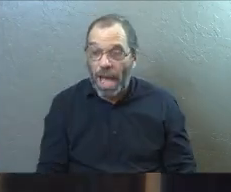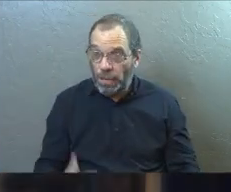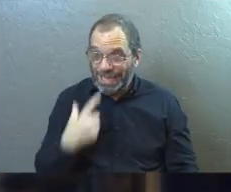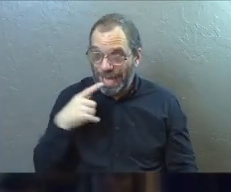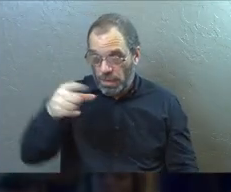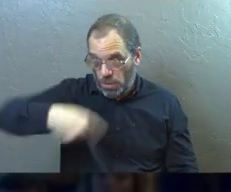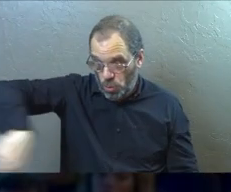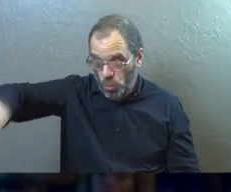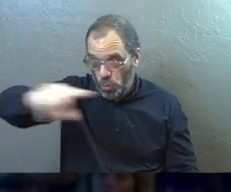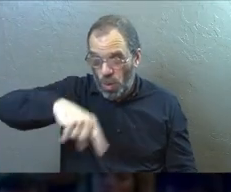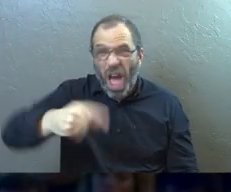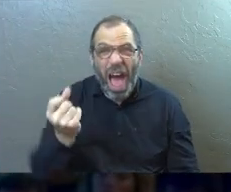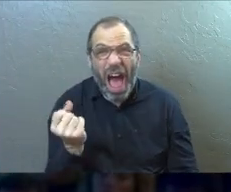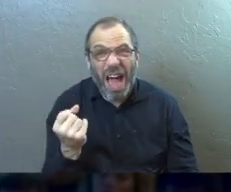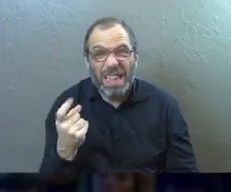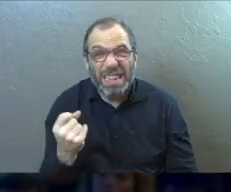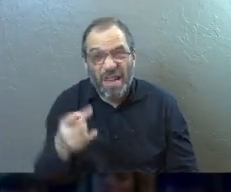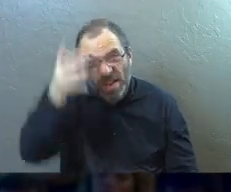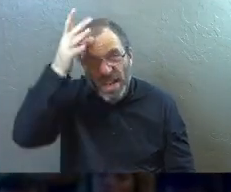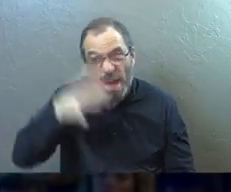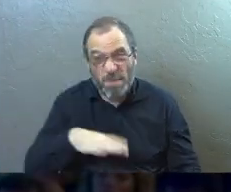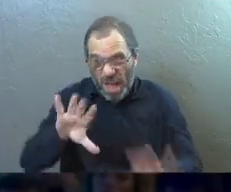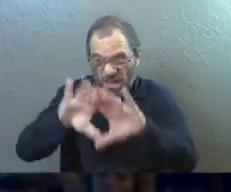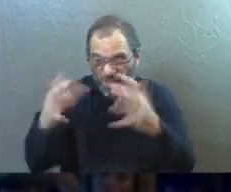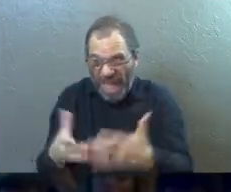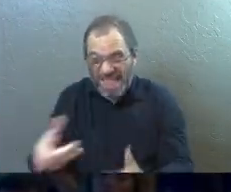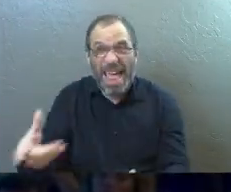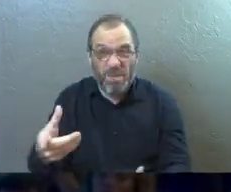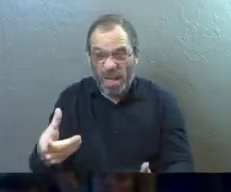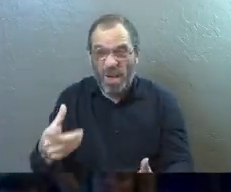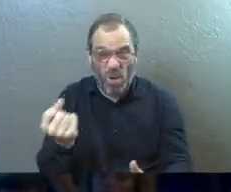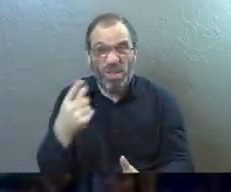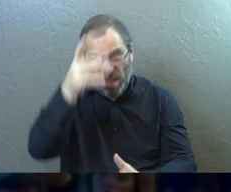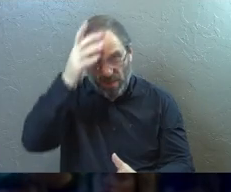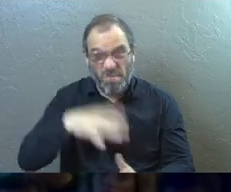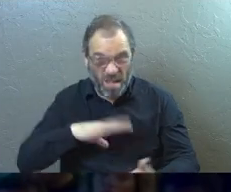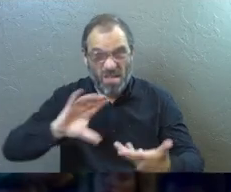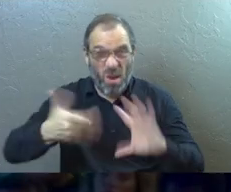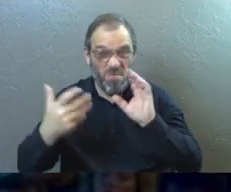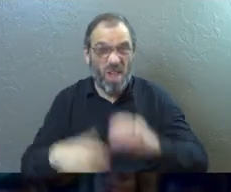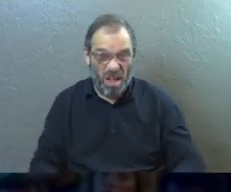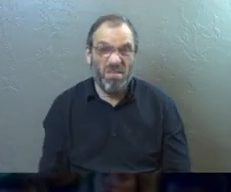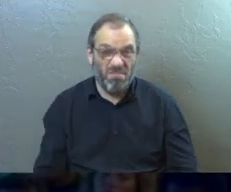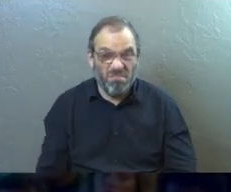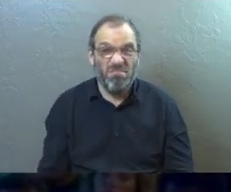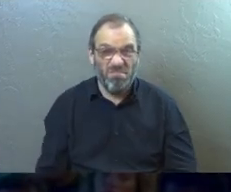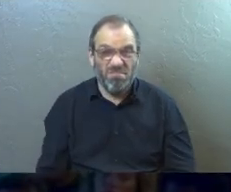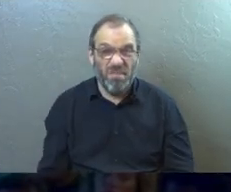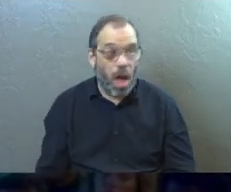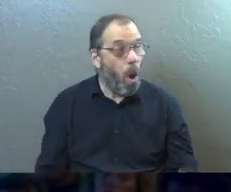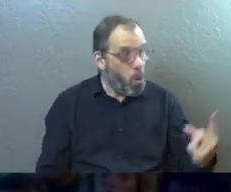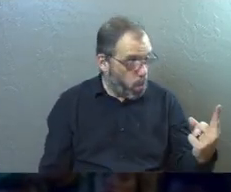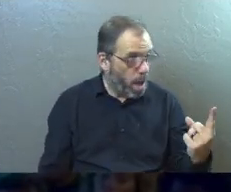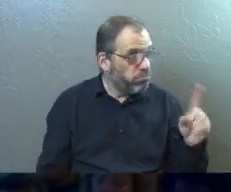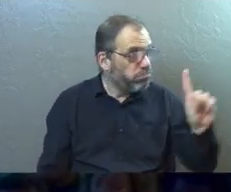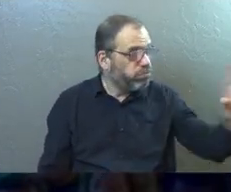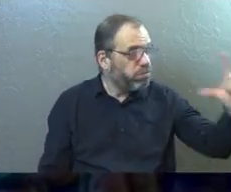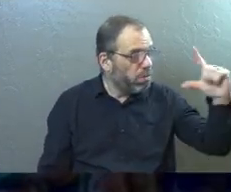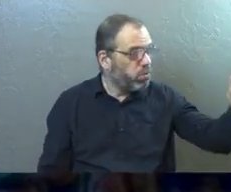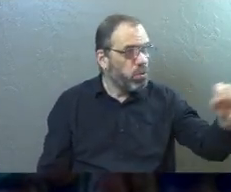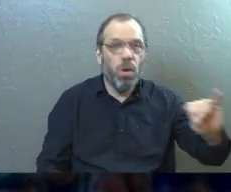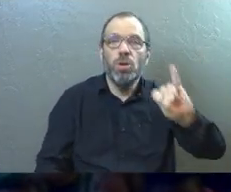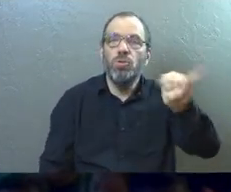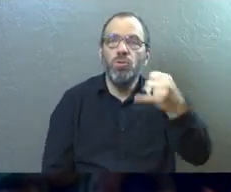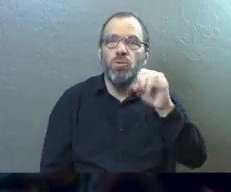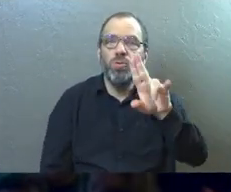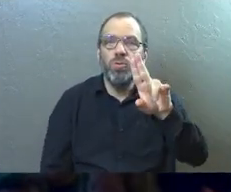saying this to right now, he's talking to 11 men. And they're a mess, by the way. Because he's already lost one disciple who's off